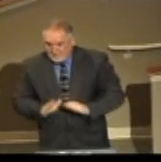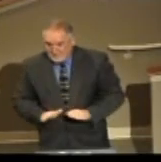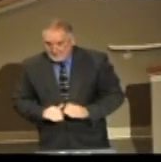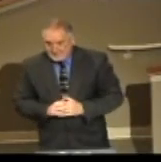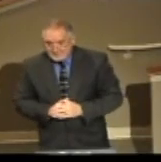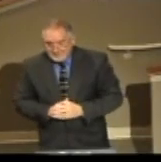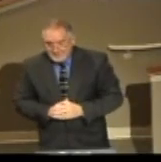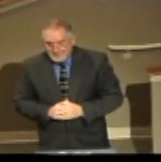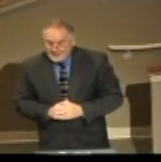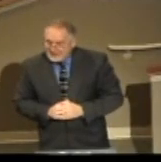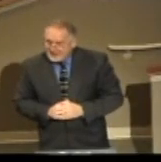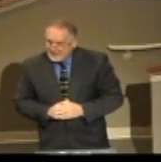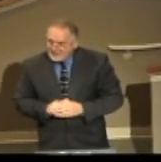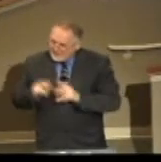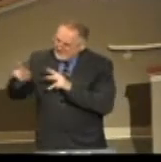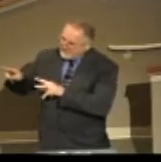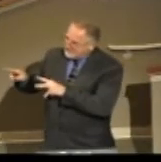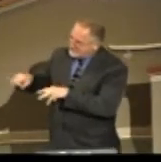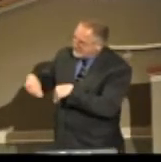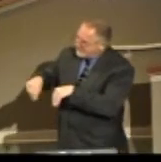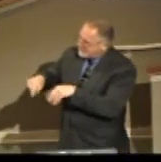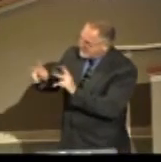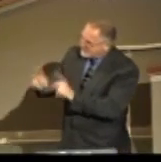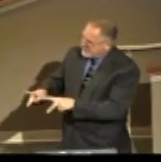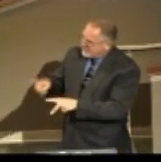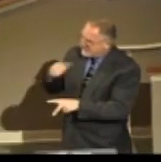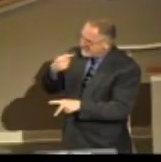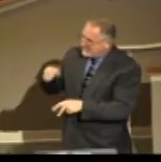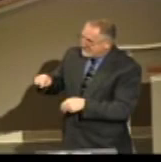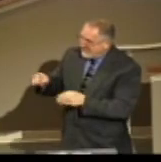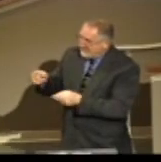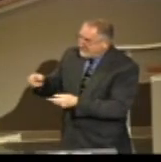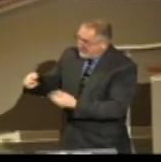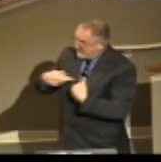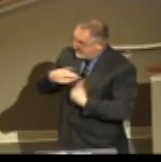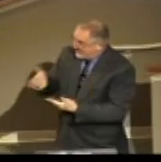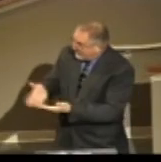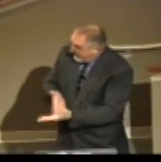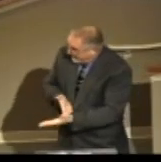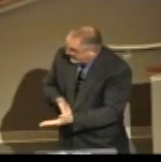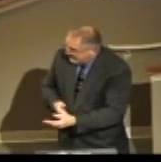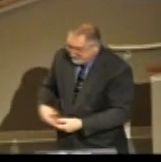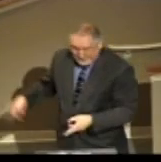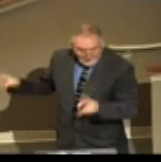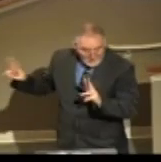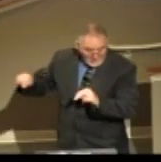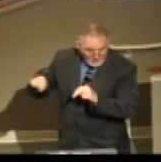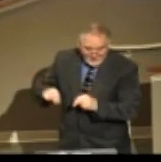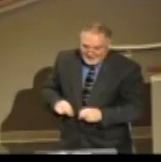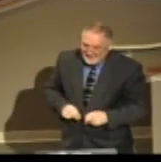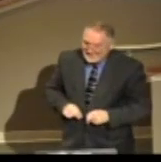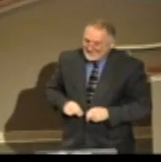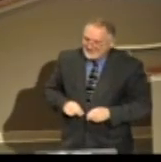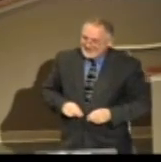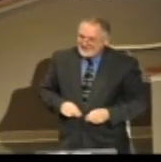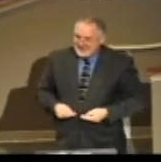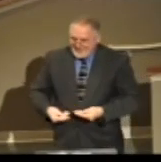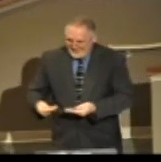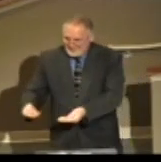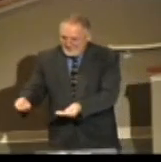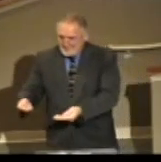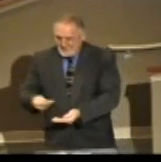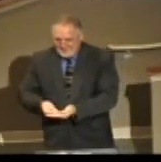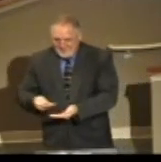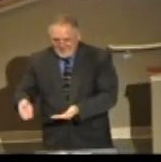And I looked over at the salesman. I said, did I get any commission? He said, no. I bought the treadmill walking out the door, and